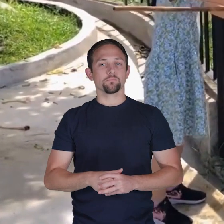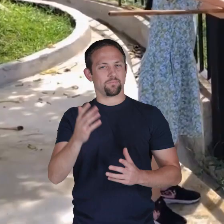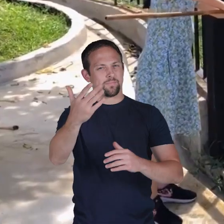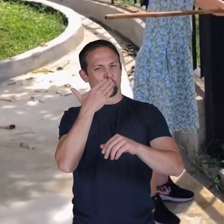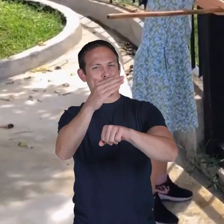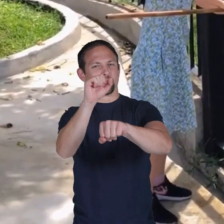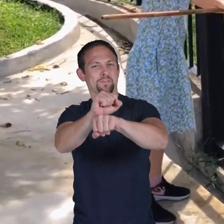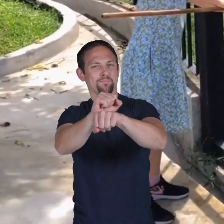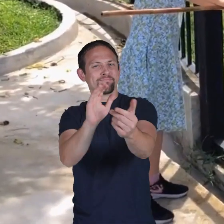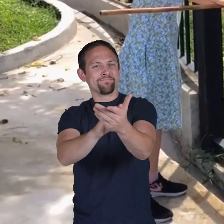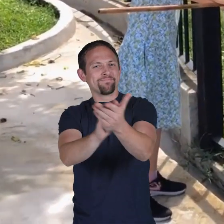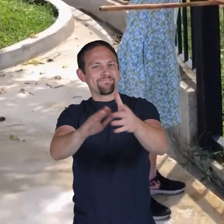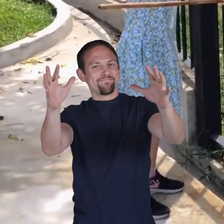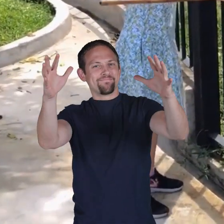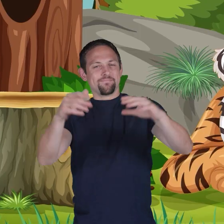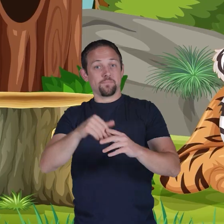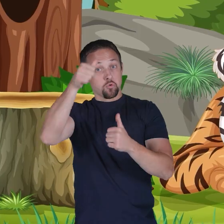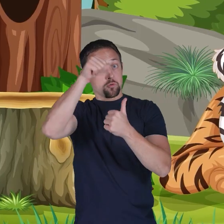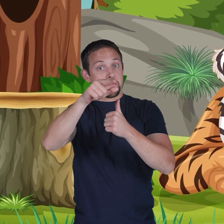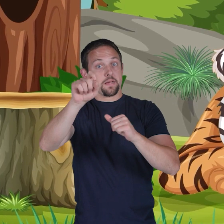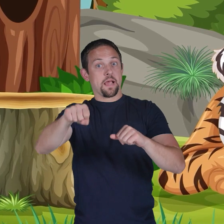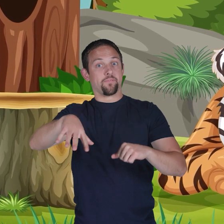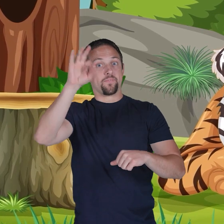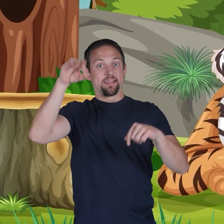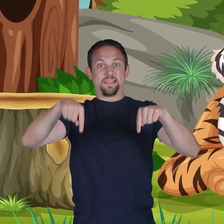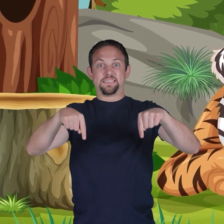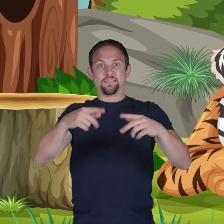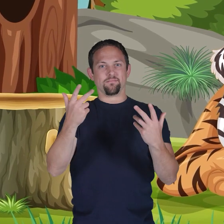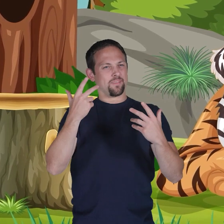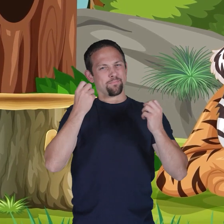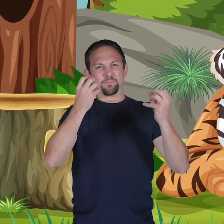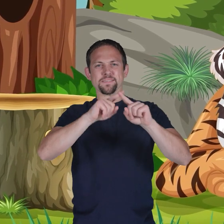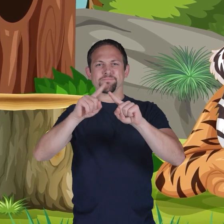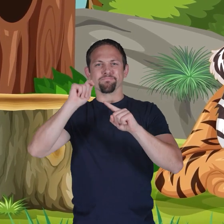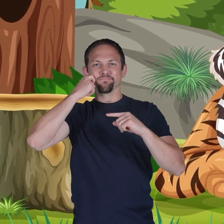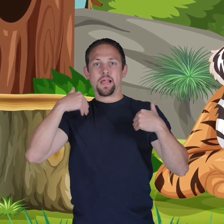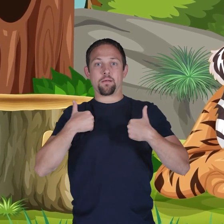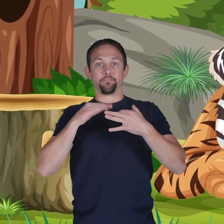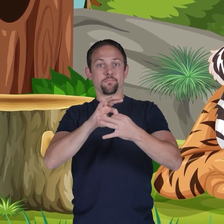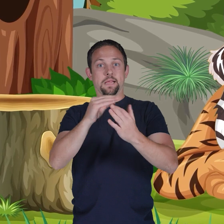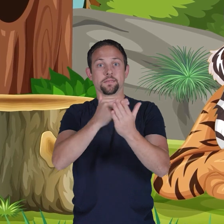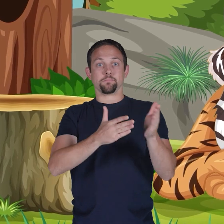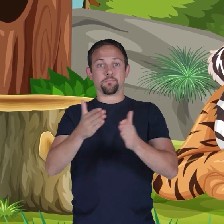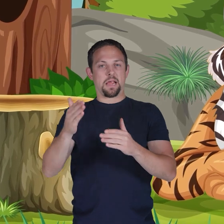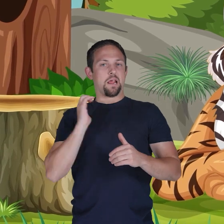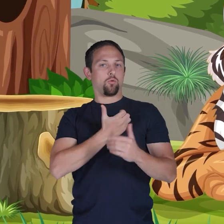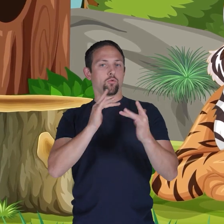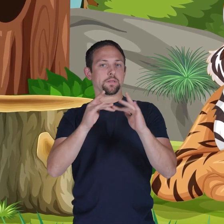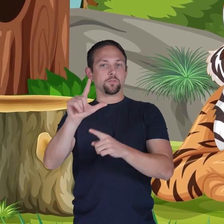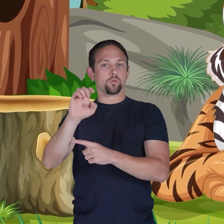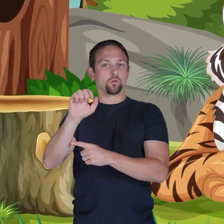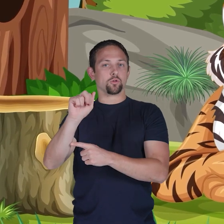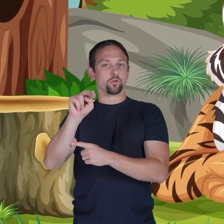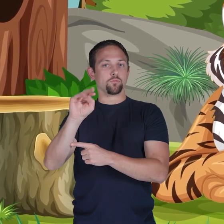Well done, tiger experts! Remember, you can find this and other great animal-themed lesson plans on our website,